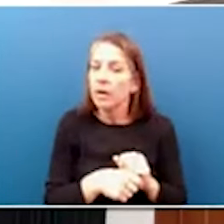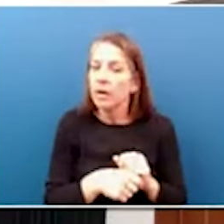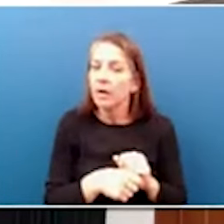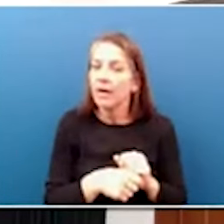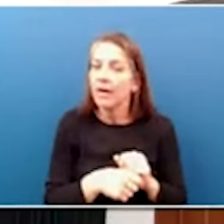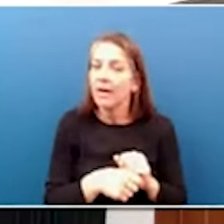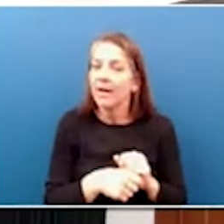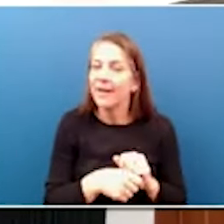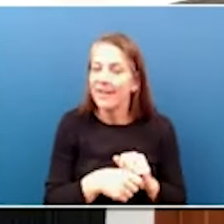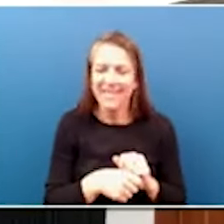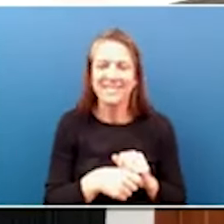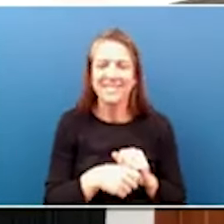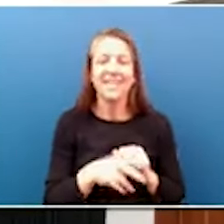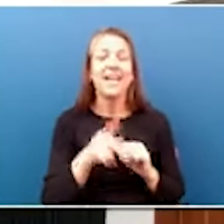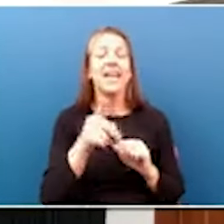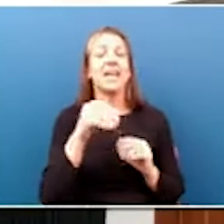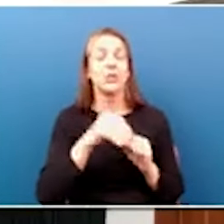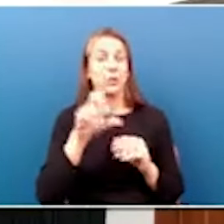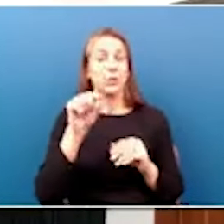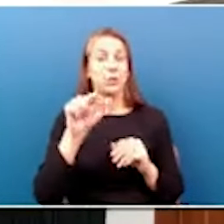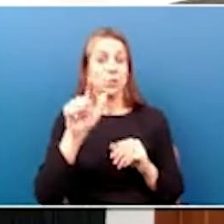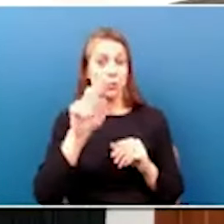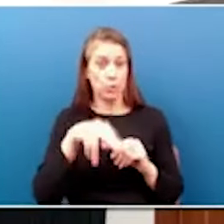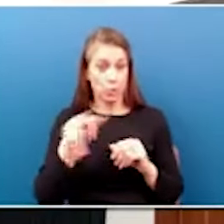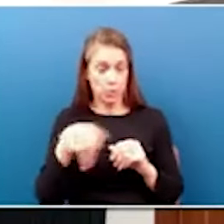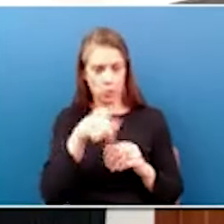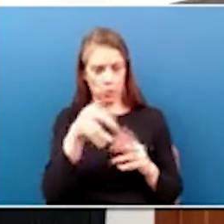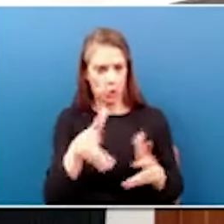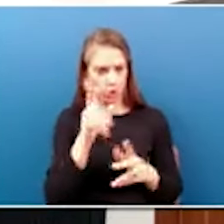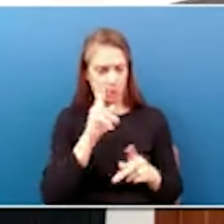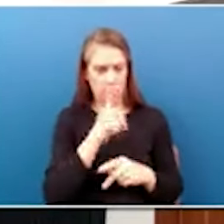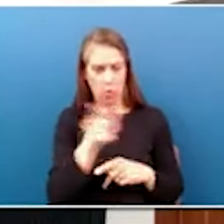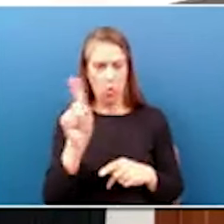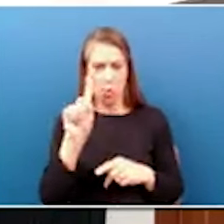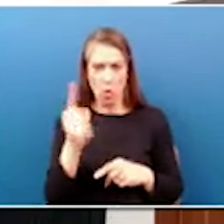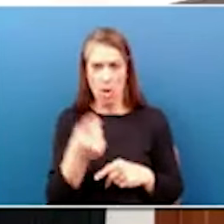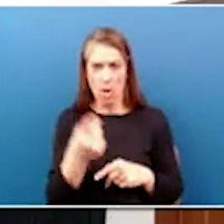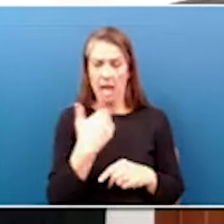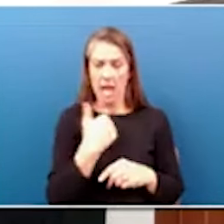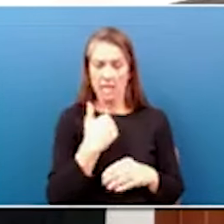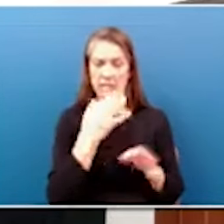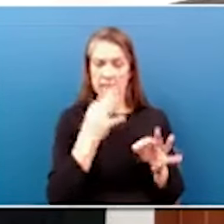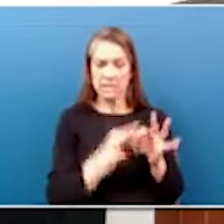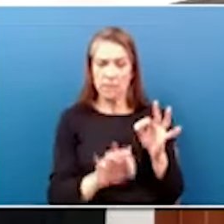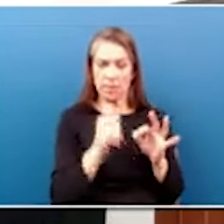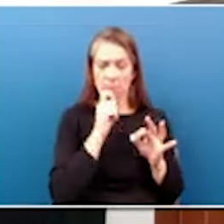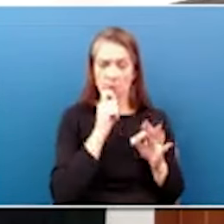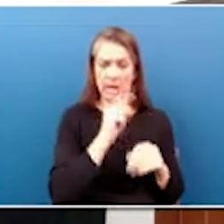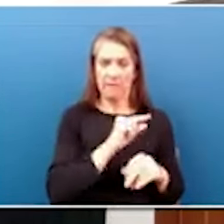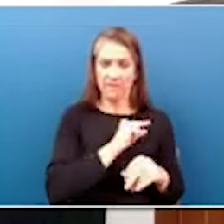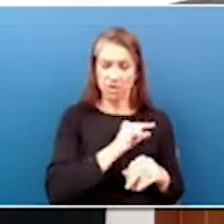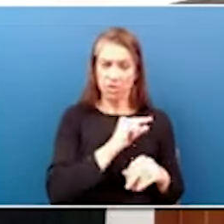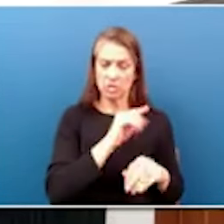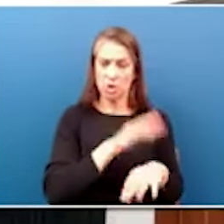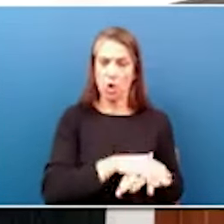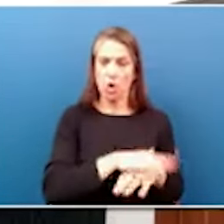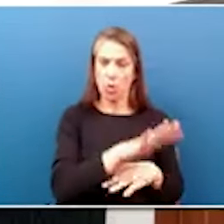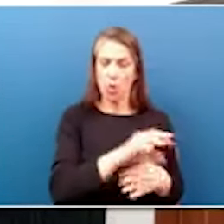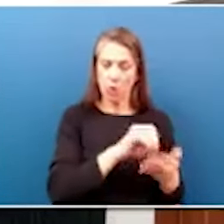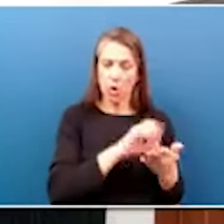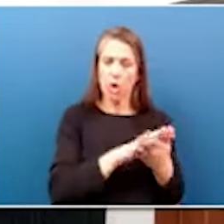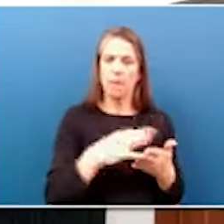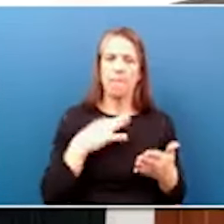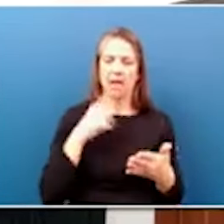Yes. And in 2022, you encourage people who only had simple marijuana possession convictions on their records to apply for a pardon.